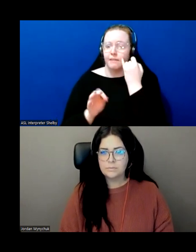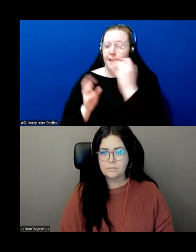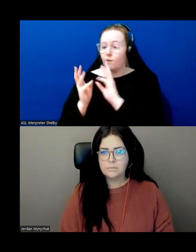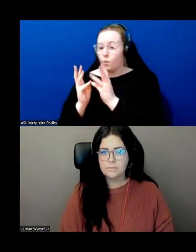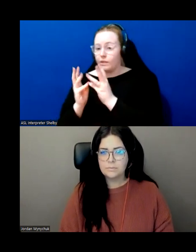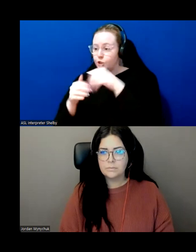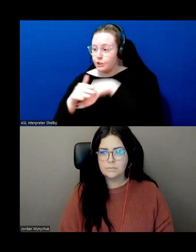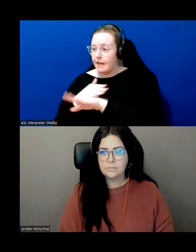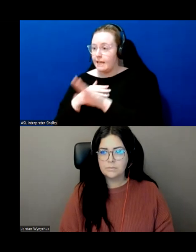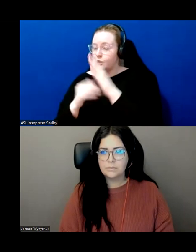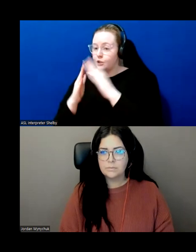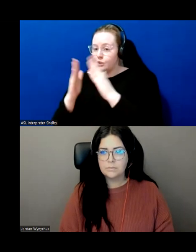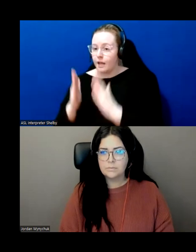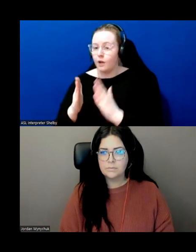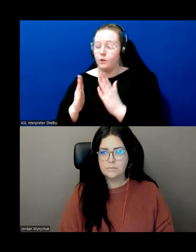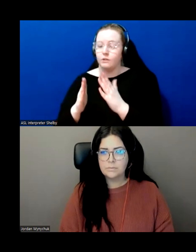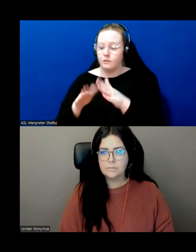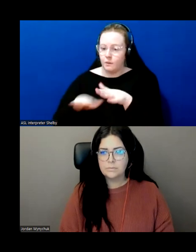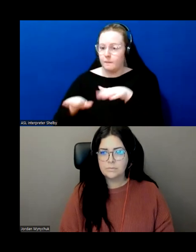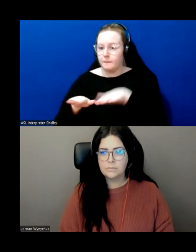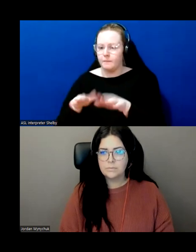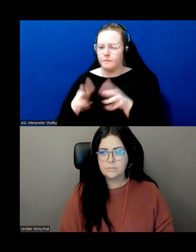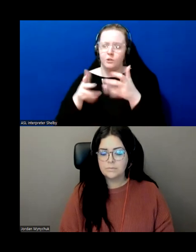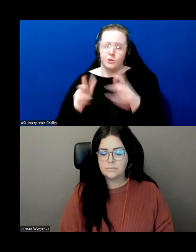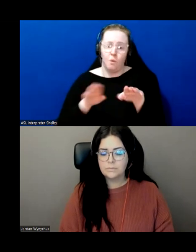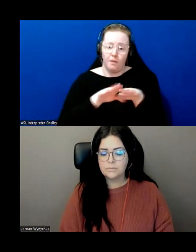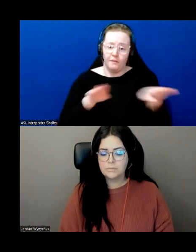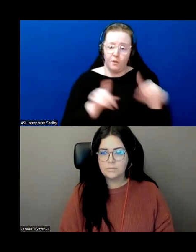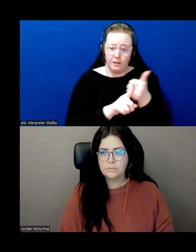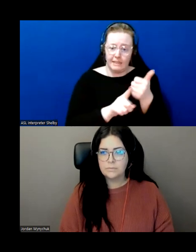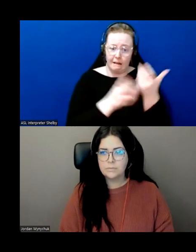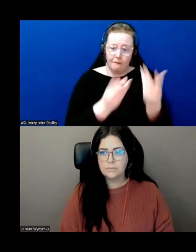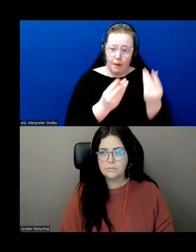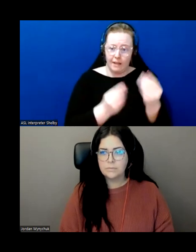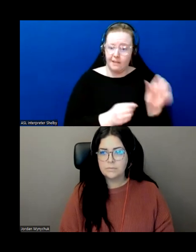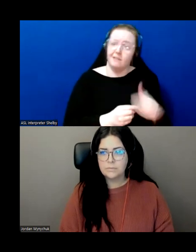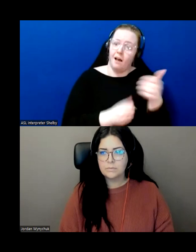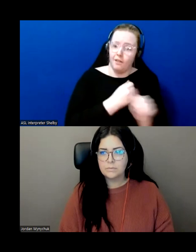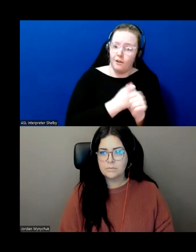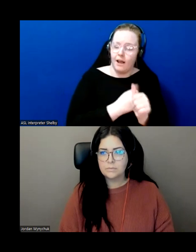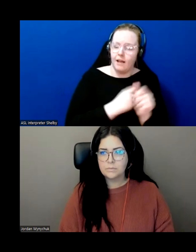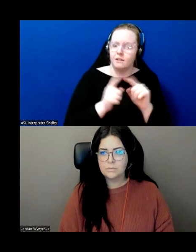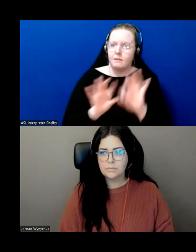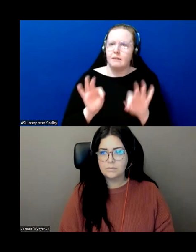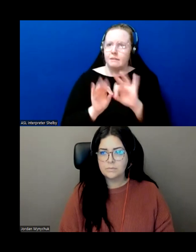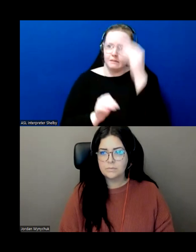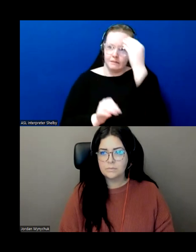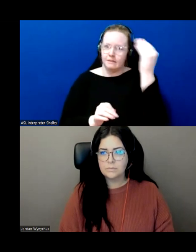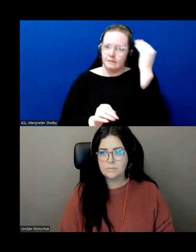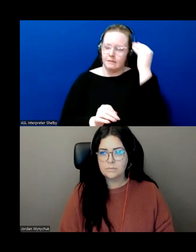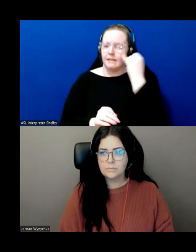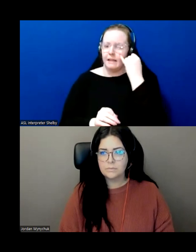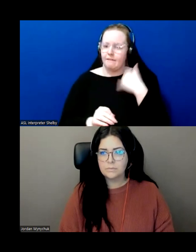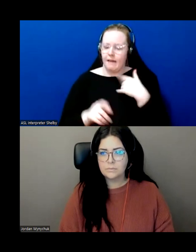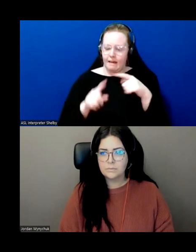you know not not leave a wet floor which is obviously another hazard um but these are certain things you have to be conscious of if you have one of those fault small